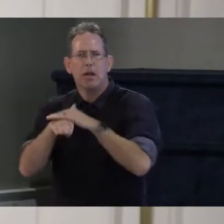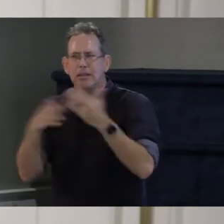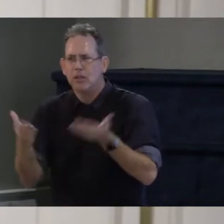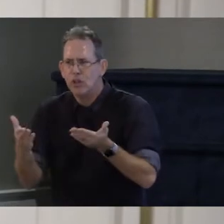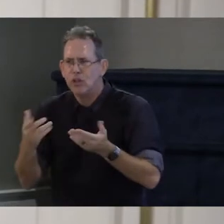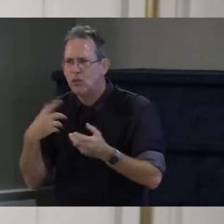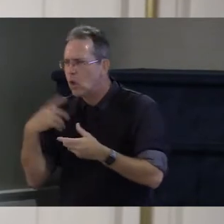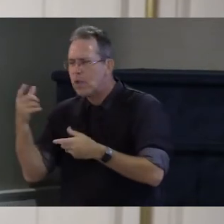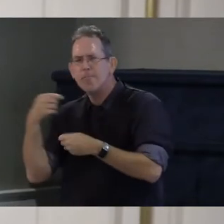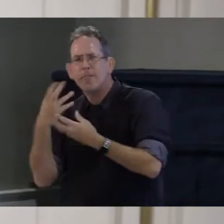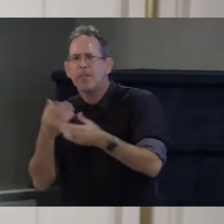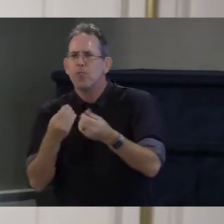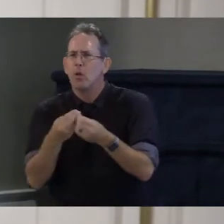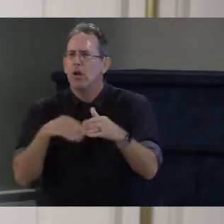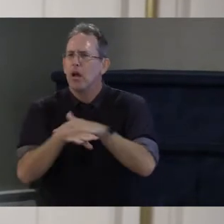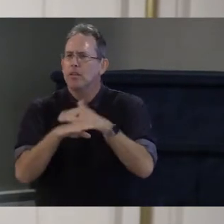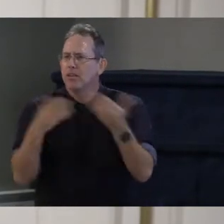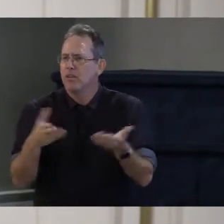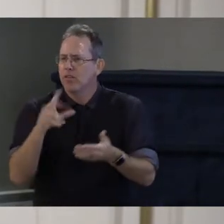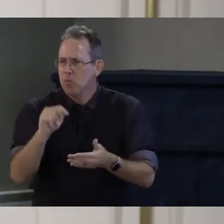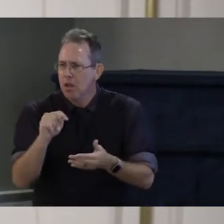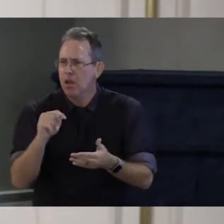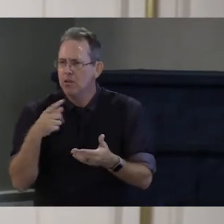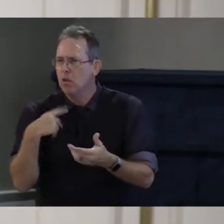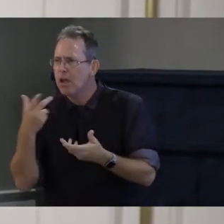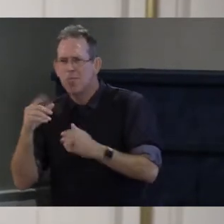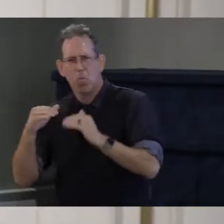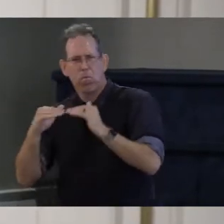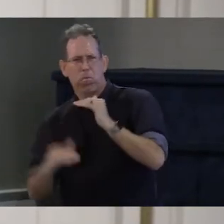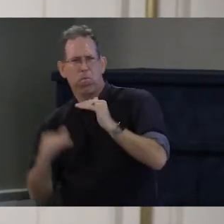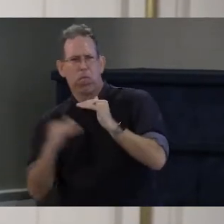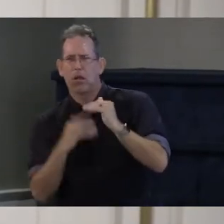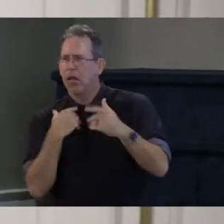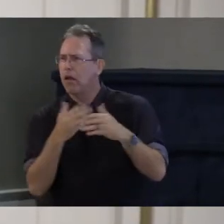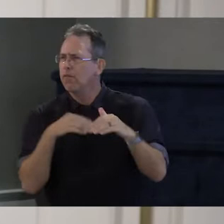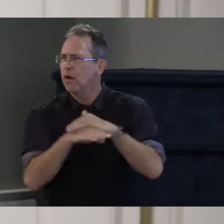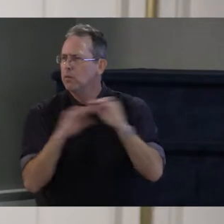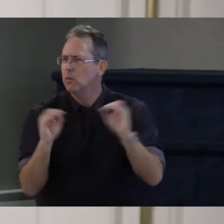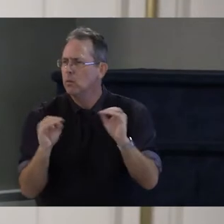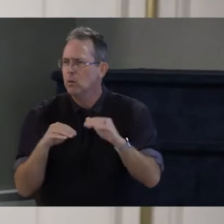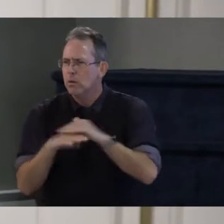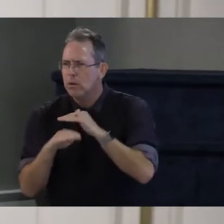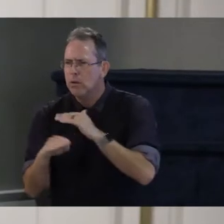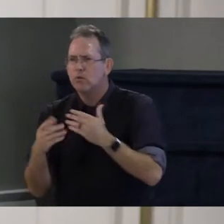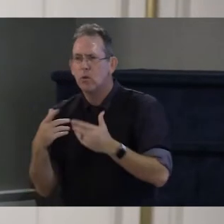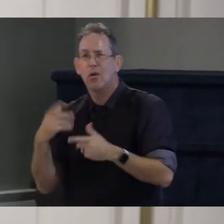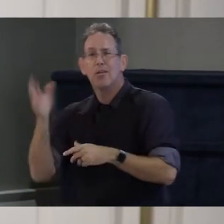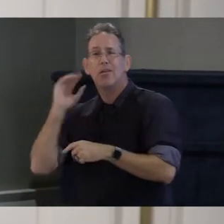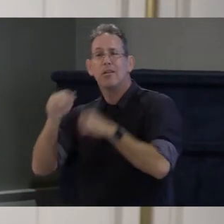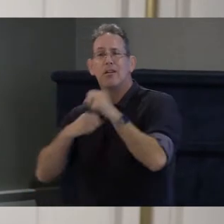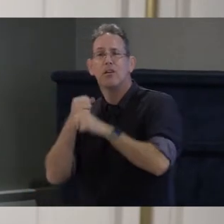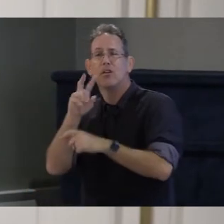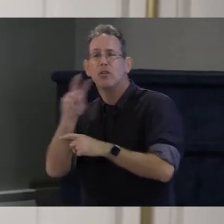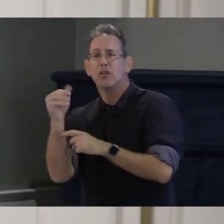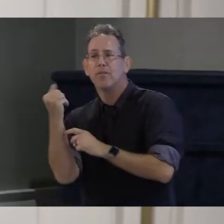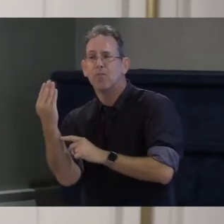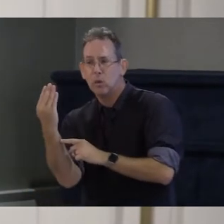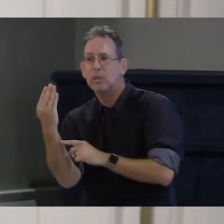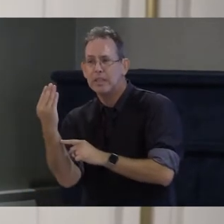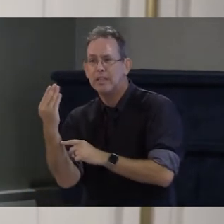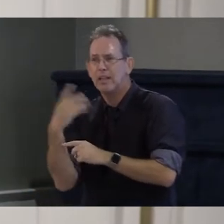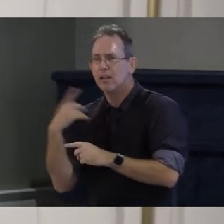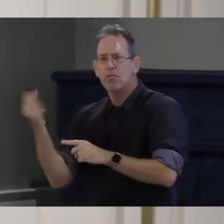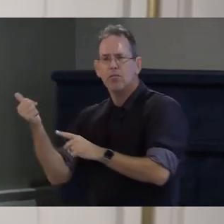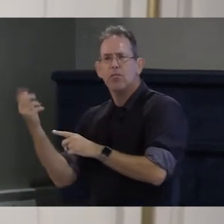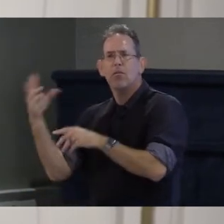heard honored and respected in 2014 he joined Vermont Public where he now works as a reporter covering government and